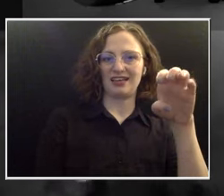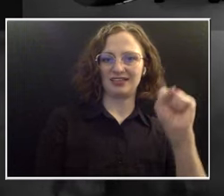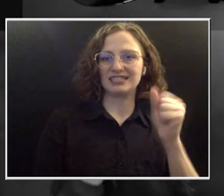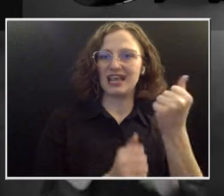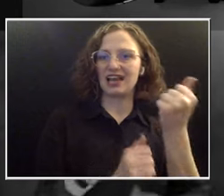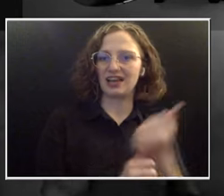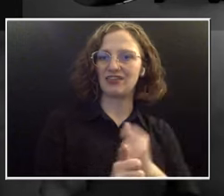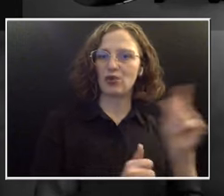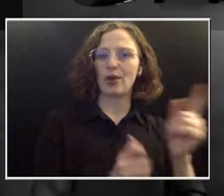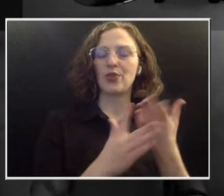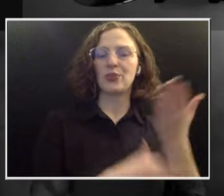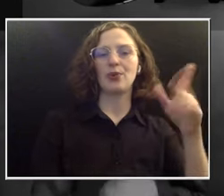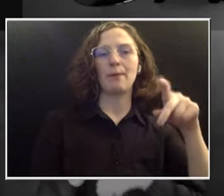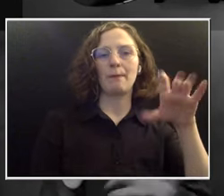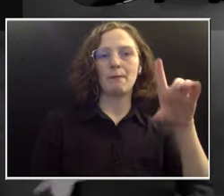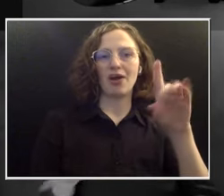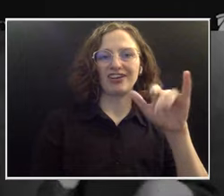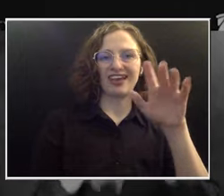available.